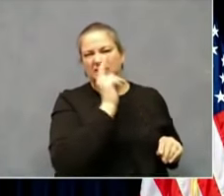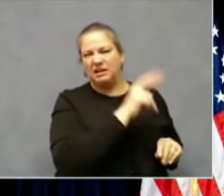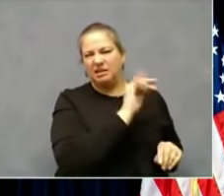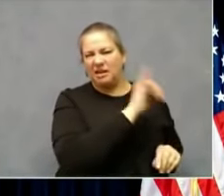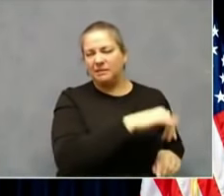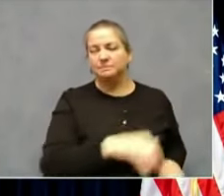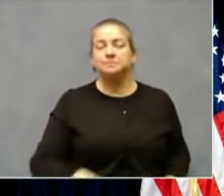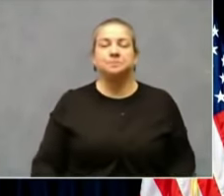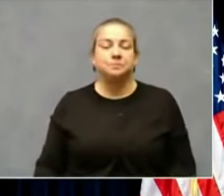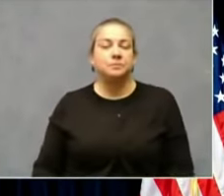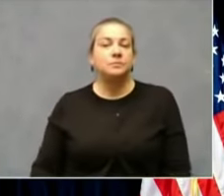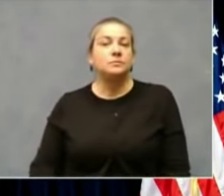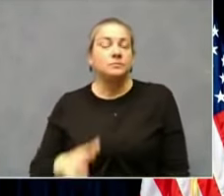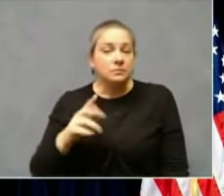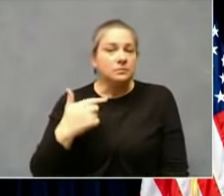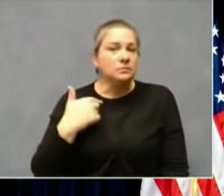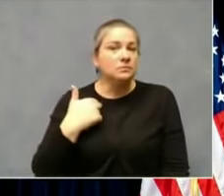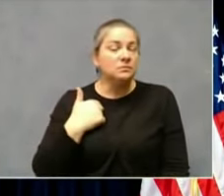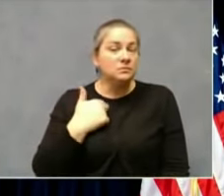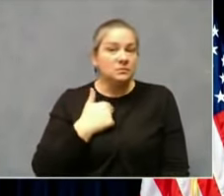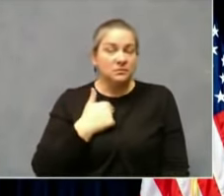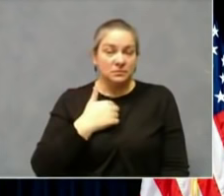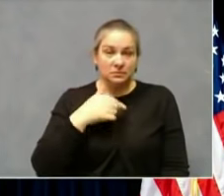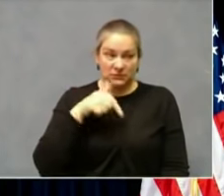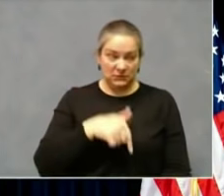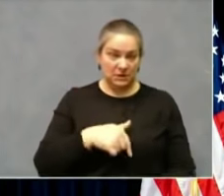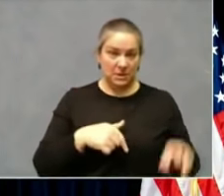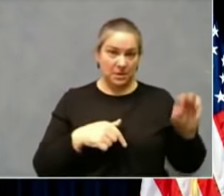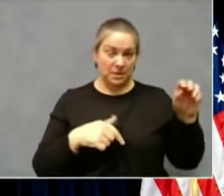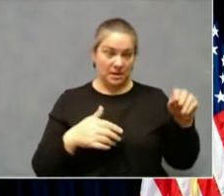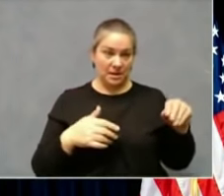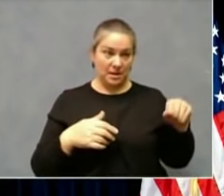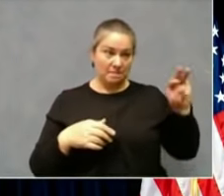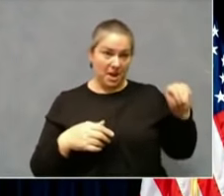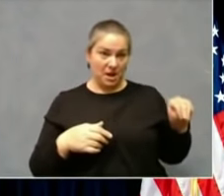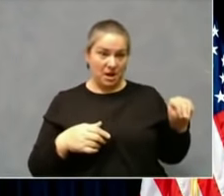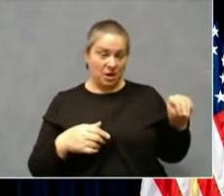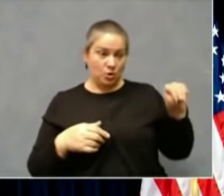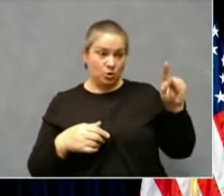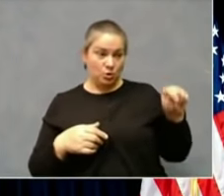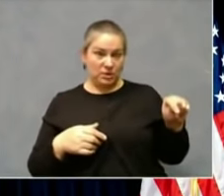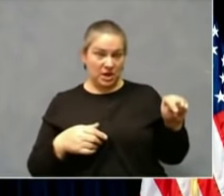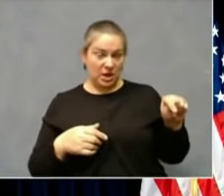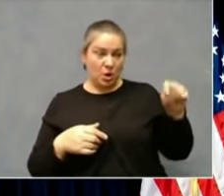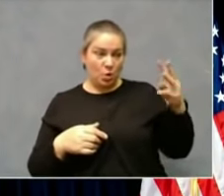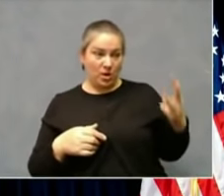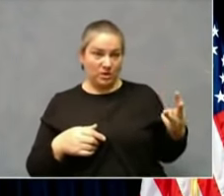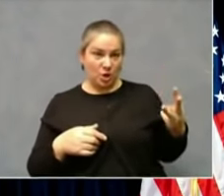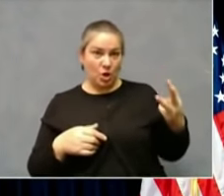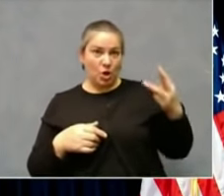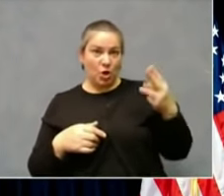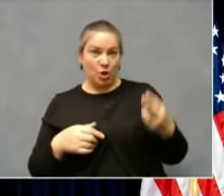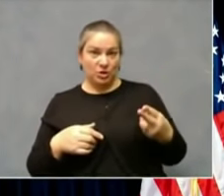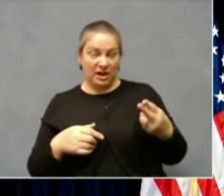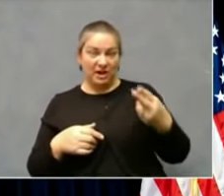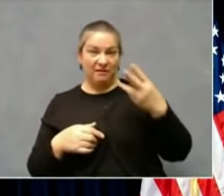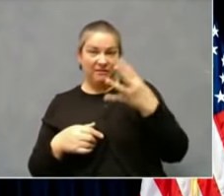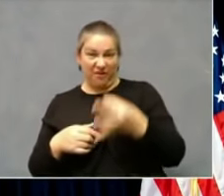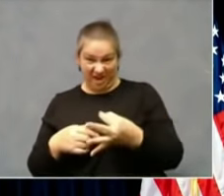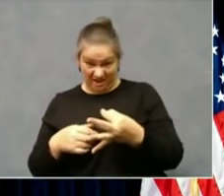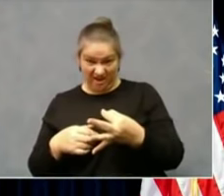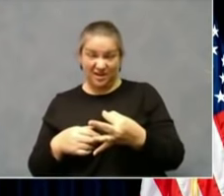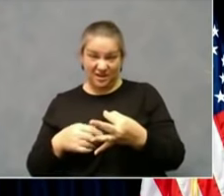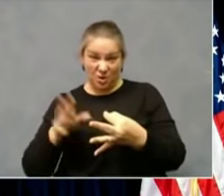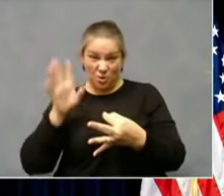highest Monday, Tuesday, Wednesday, Thursday and Friday, this week again with what we're gonna see happening over